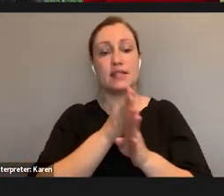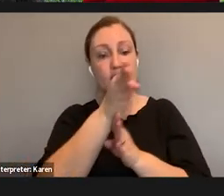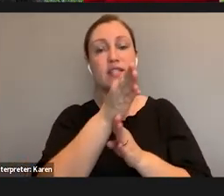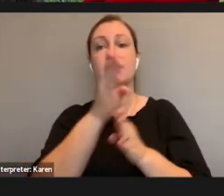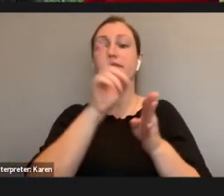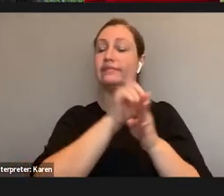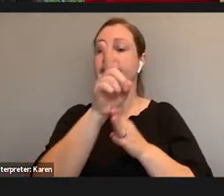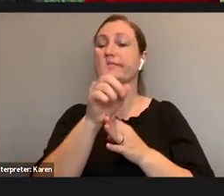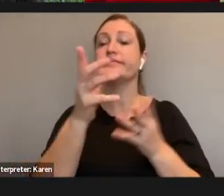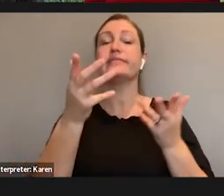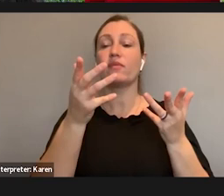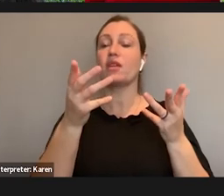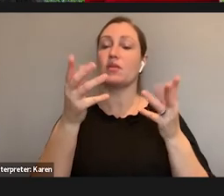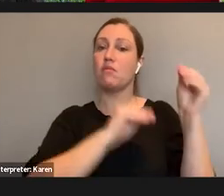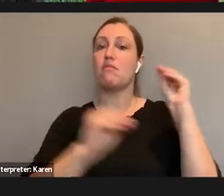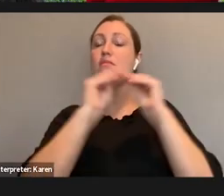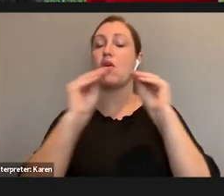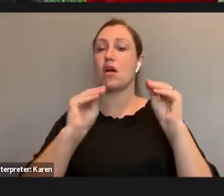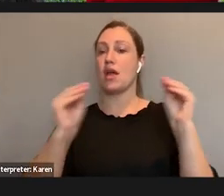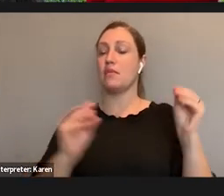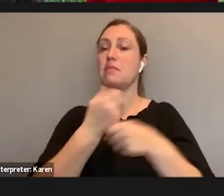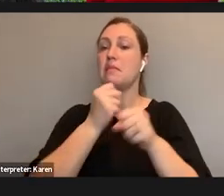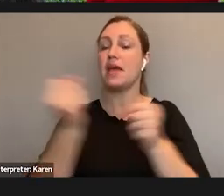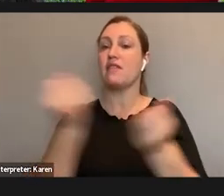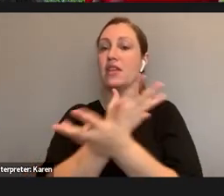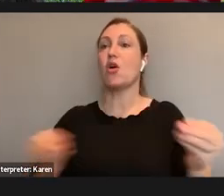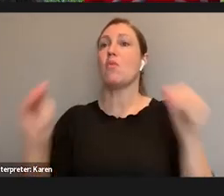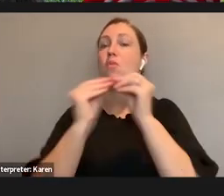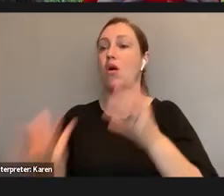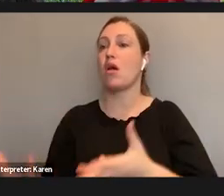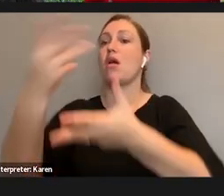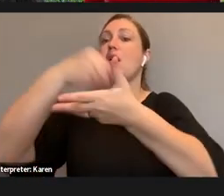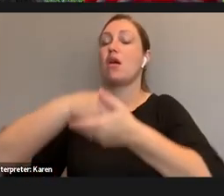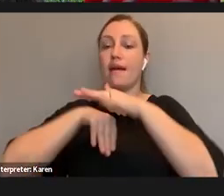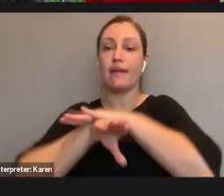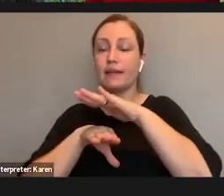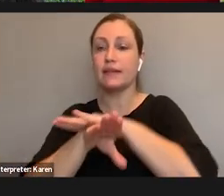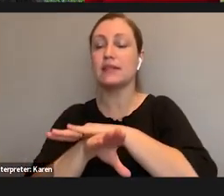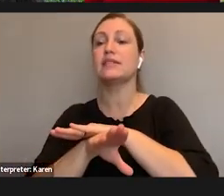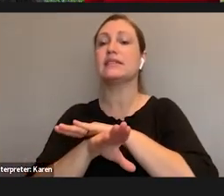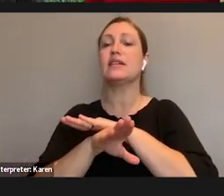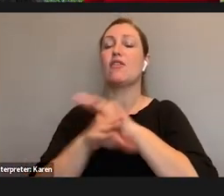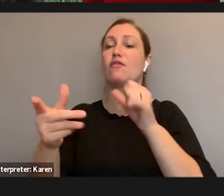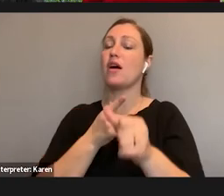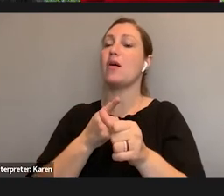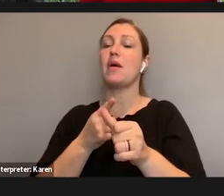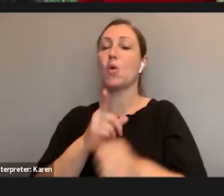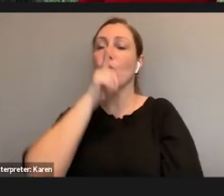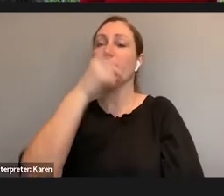things and make our discipline more inclusive and accessible from a very personal lived experience perspective.